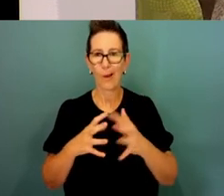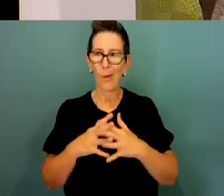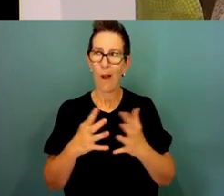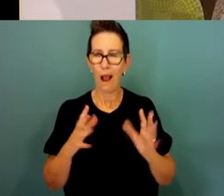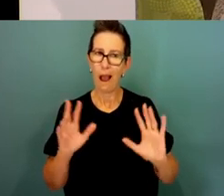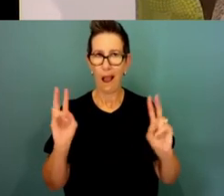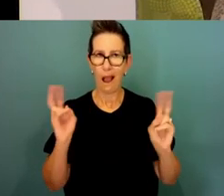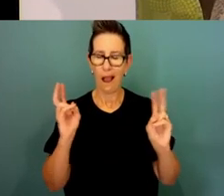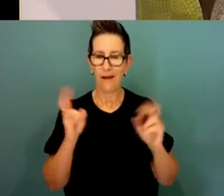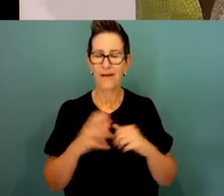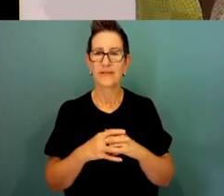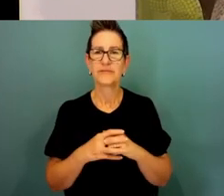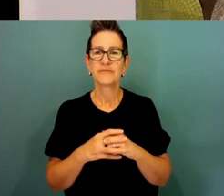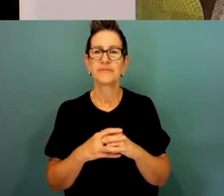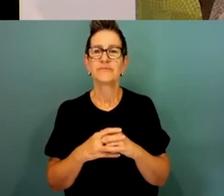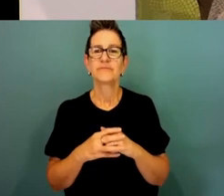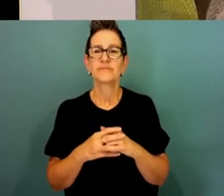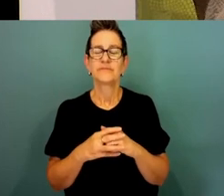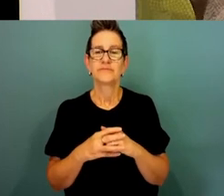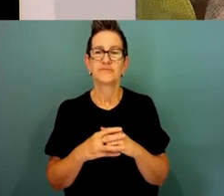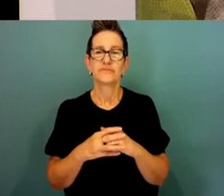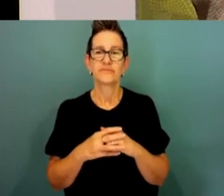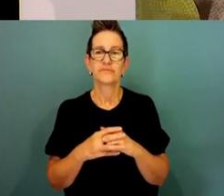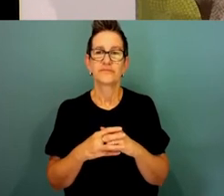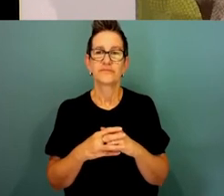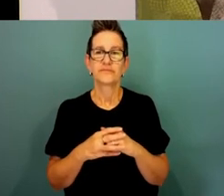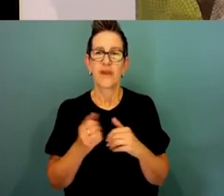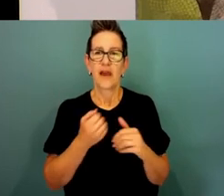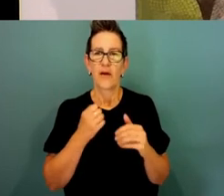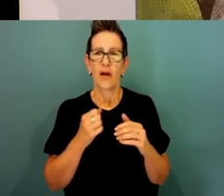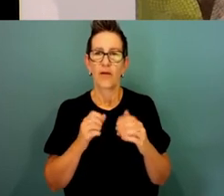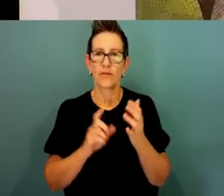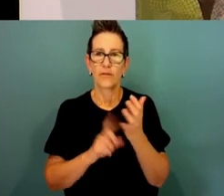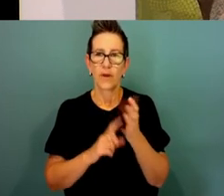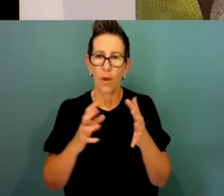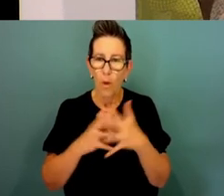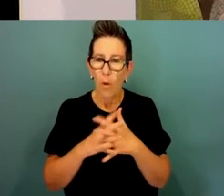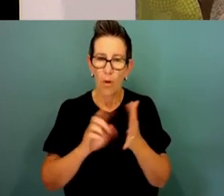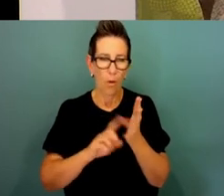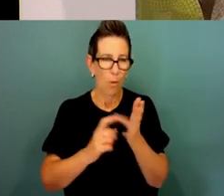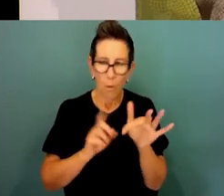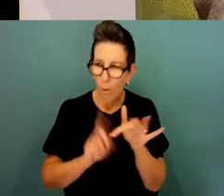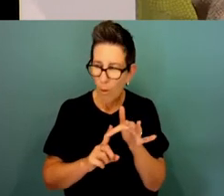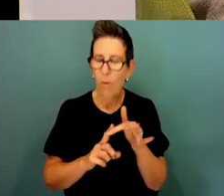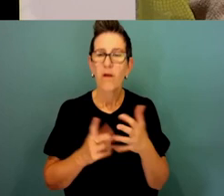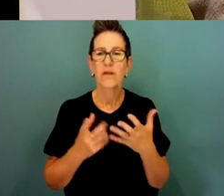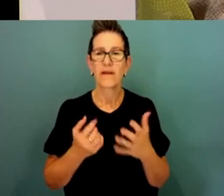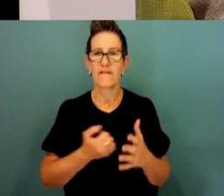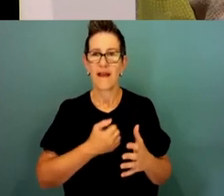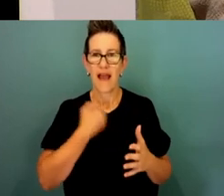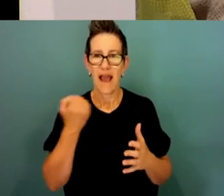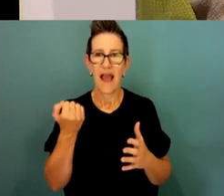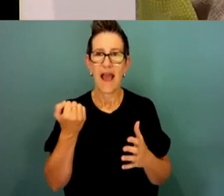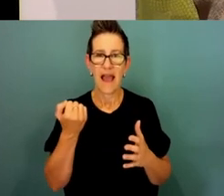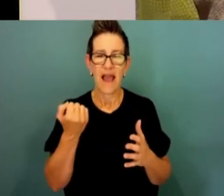Aboriginal population of Australia, we also have to operate under the traditional customary law. That's L